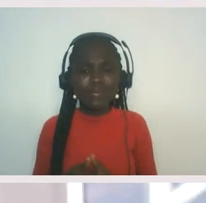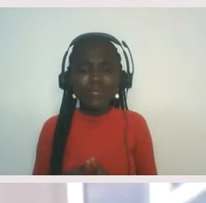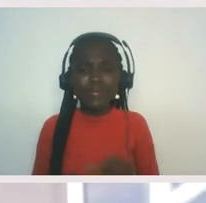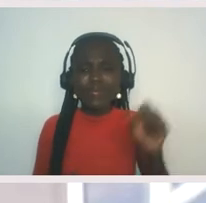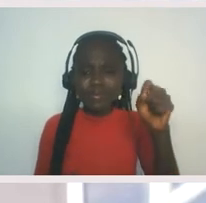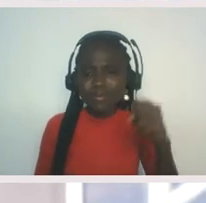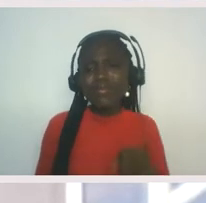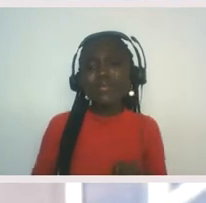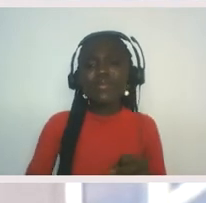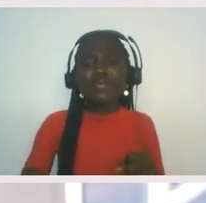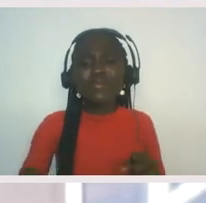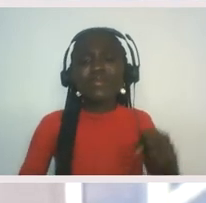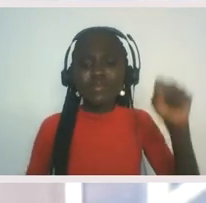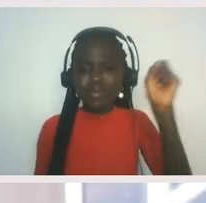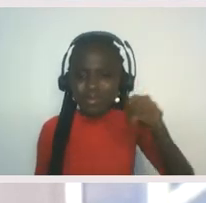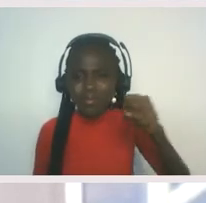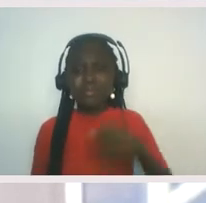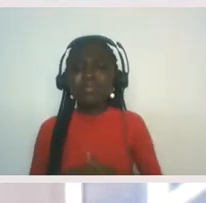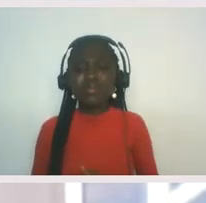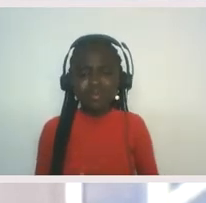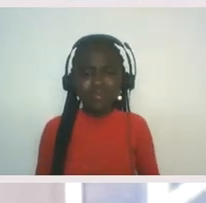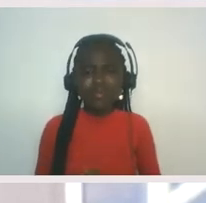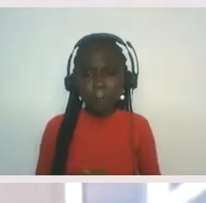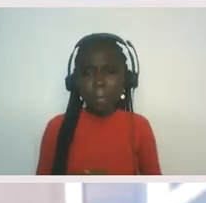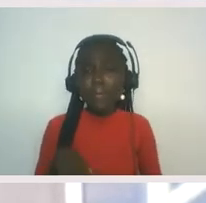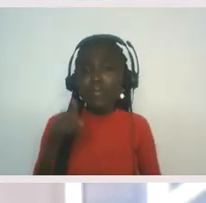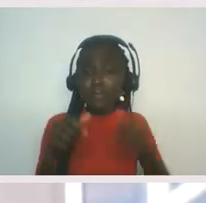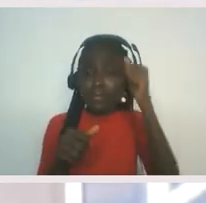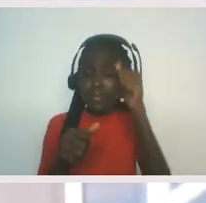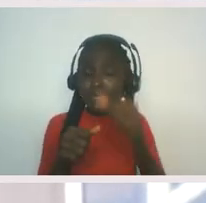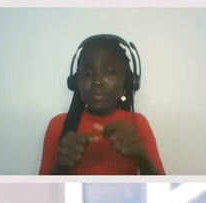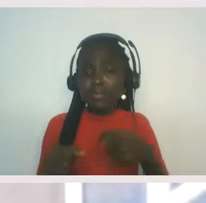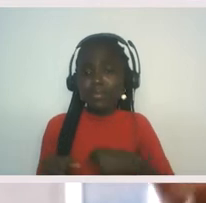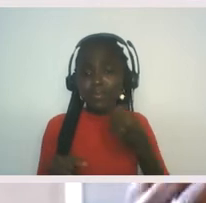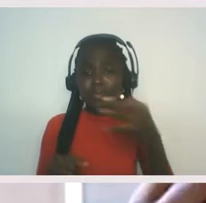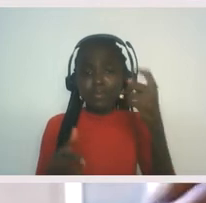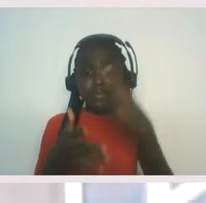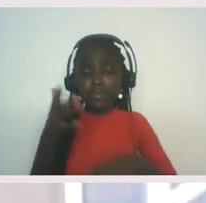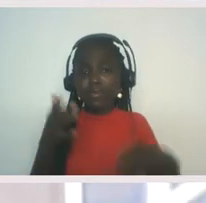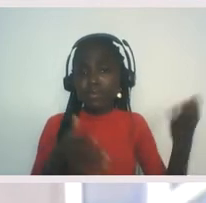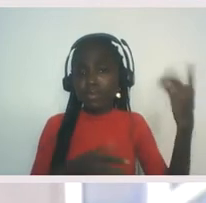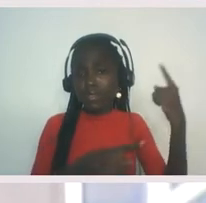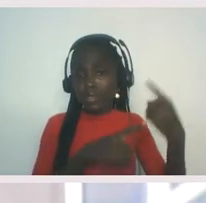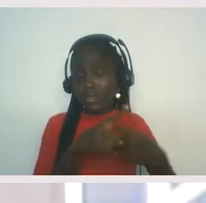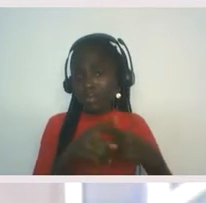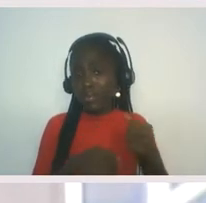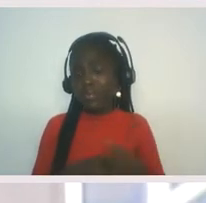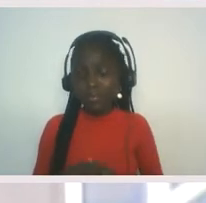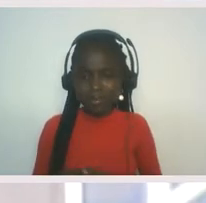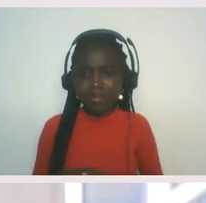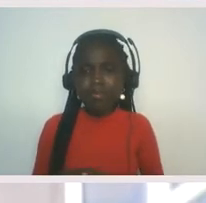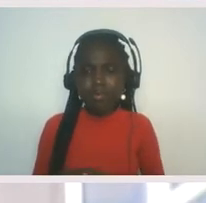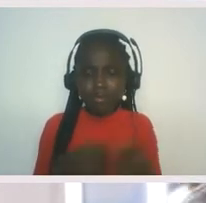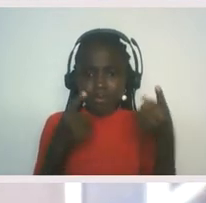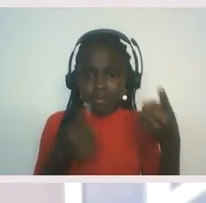And you're reminding me of our panelists a couple months ago, Leticia Nieto talking about that,